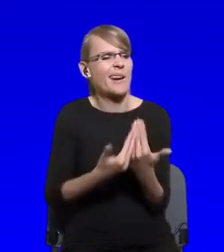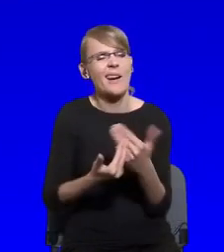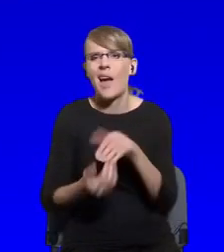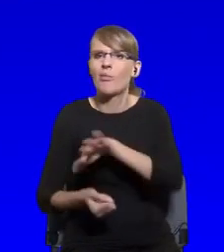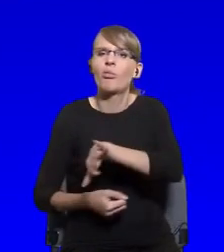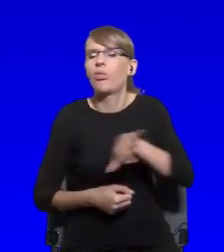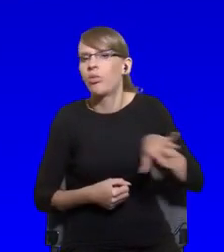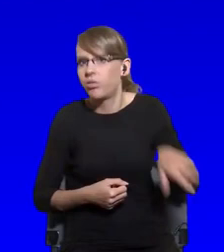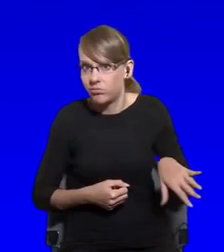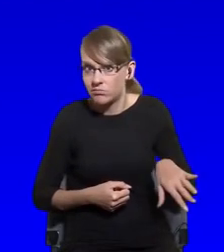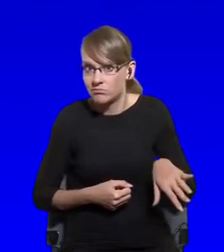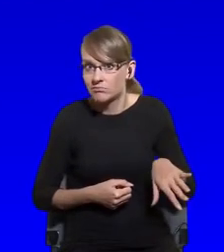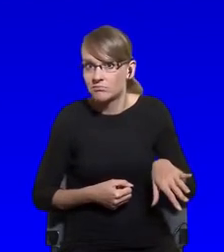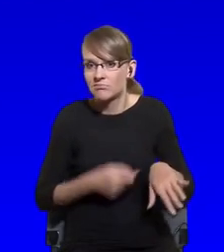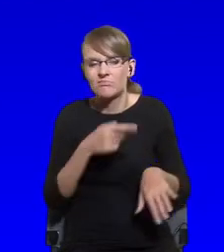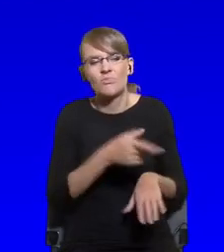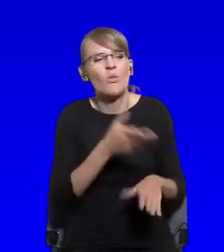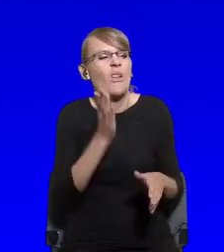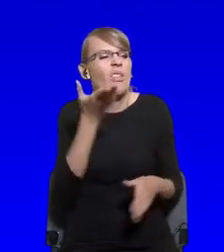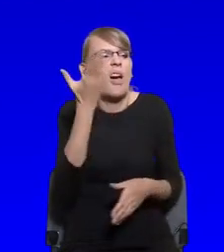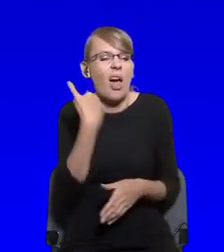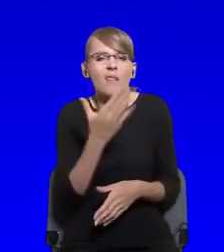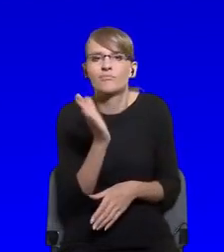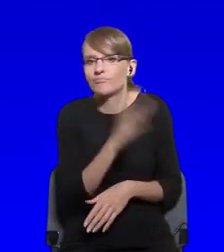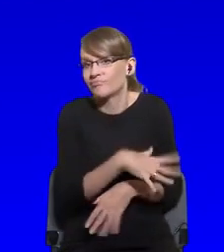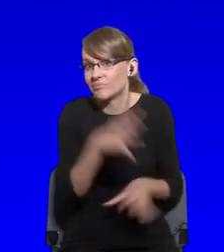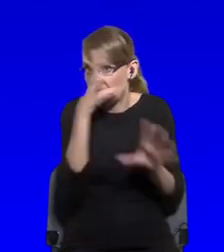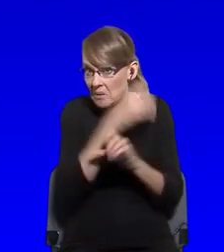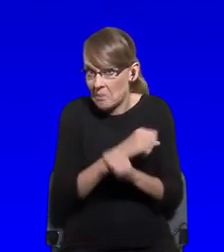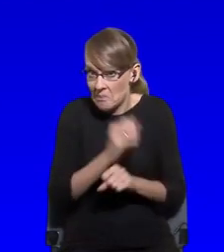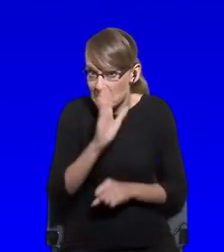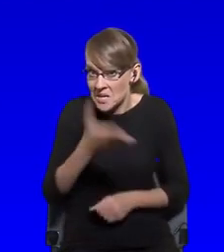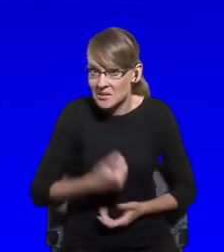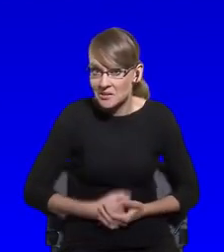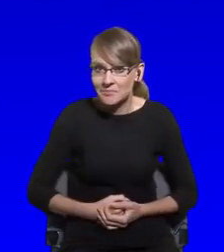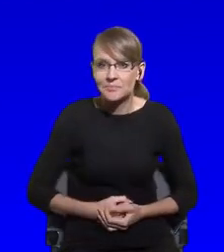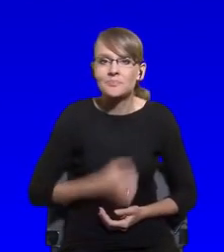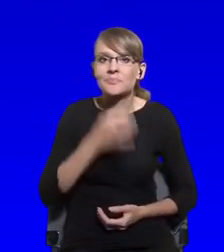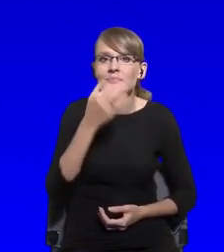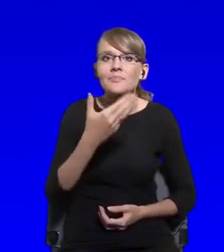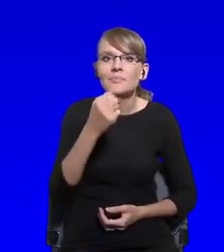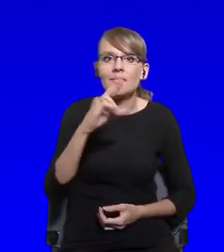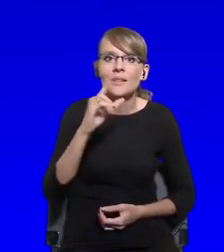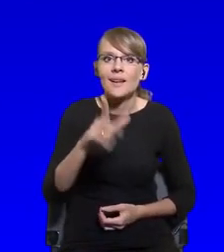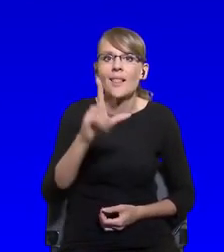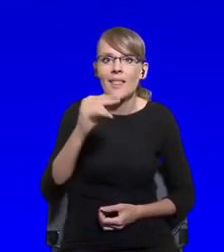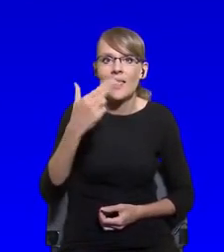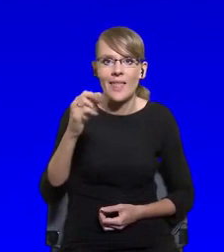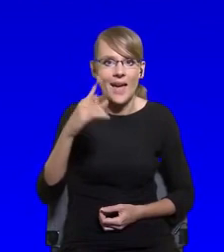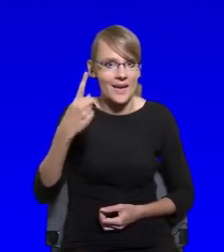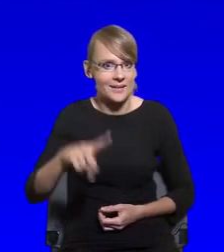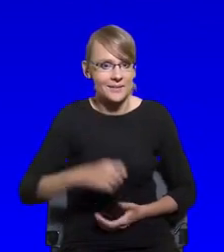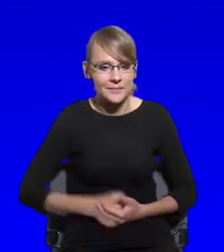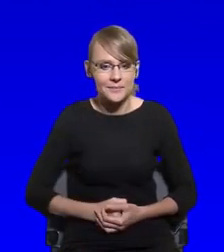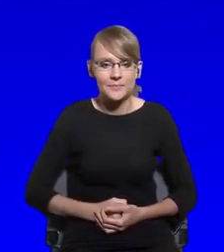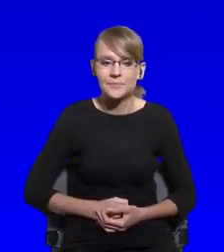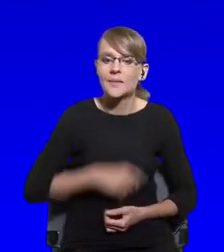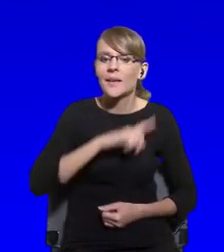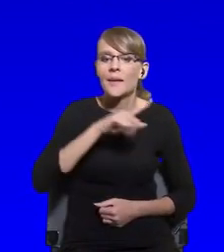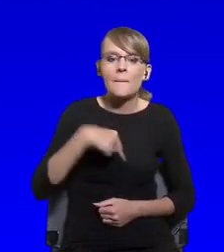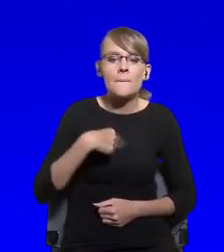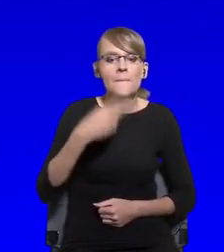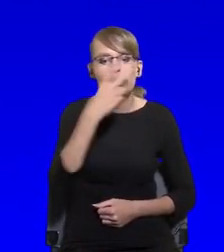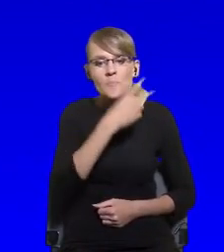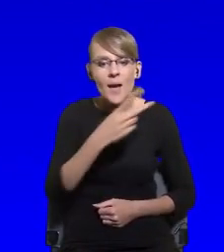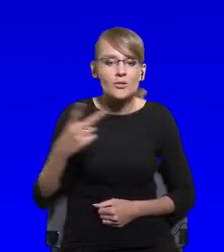to Mark Leonard. When we're looking at the situation, and